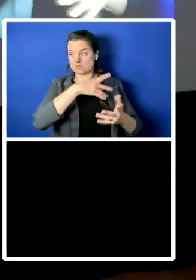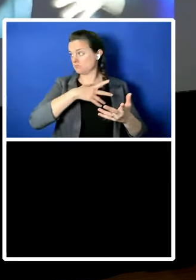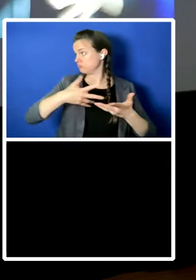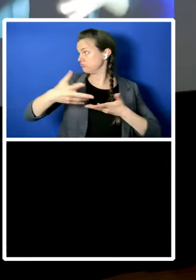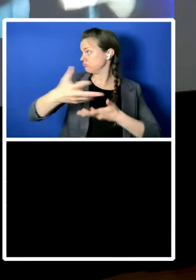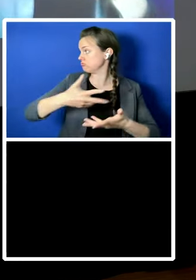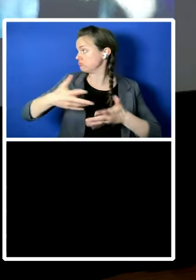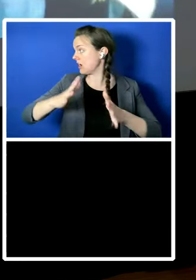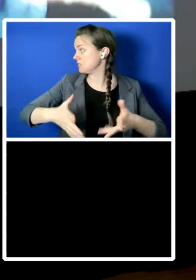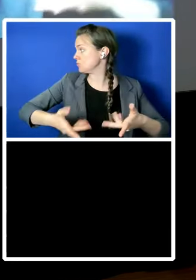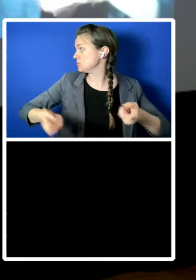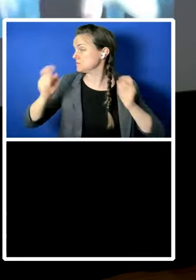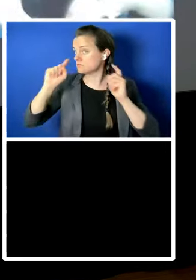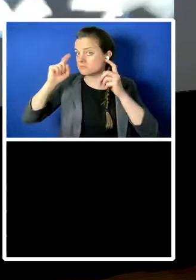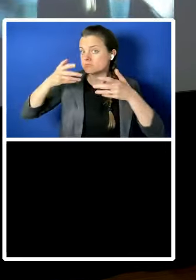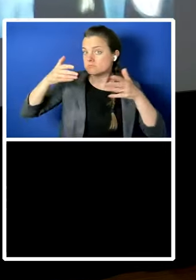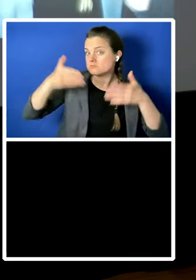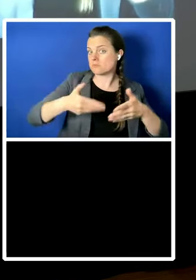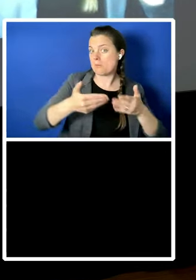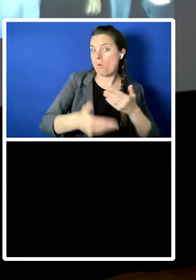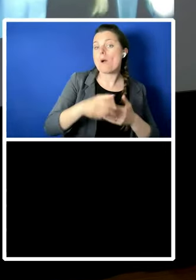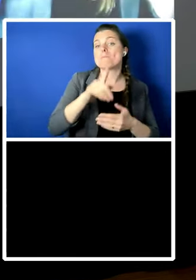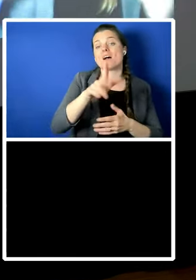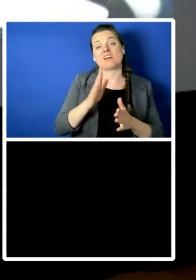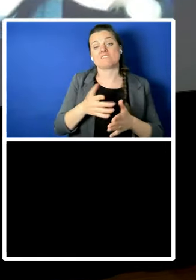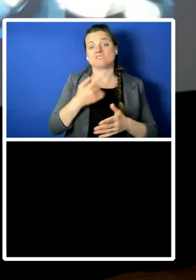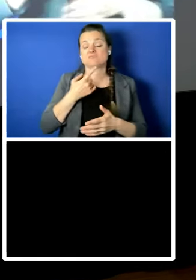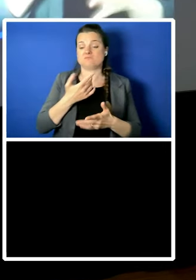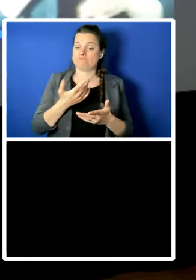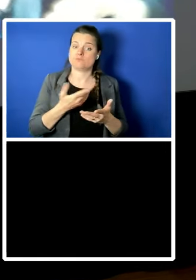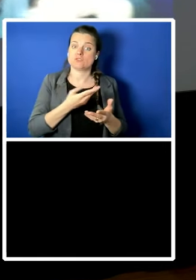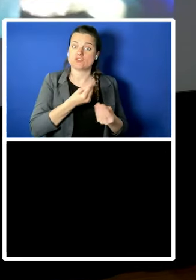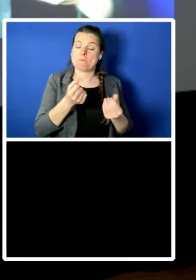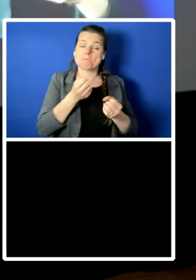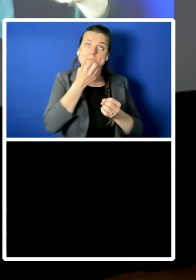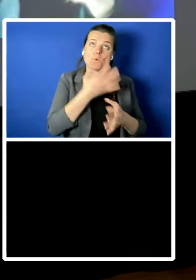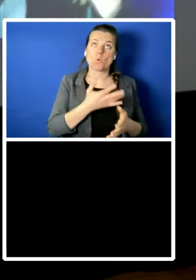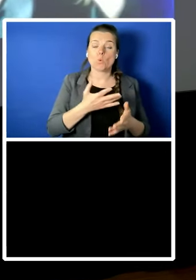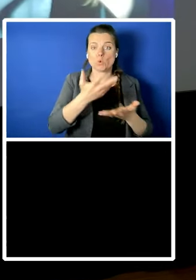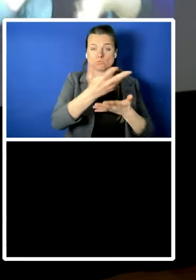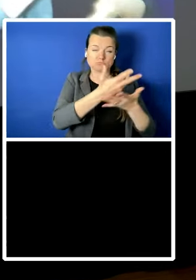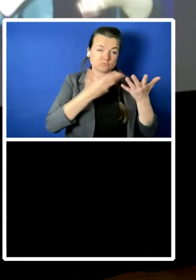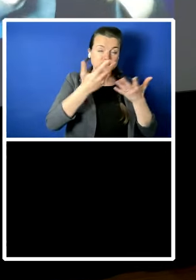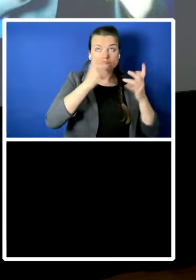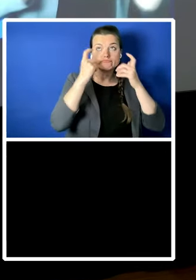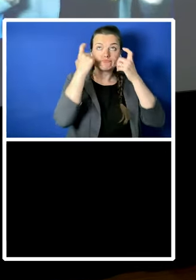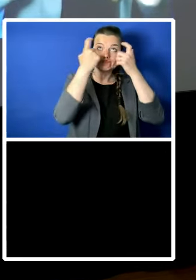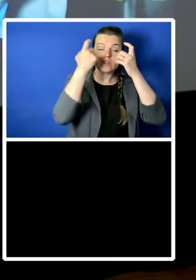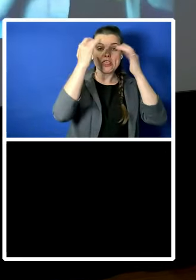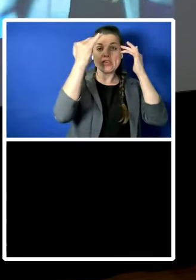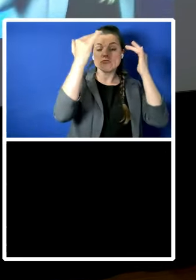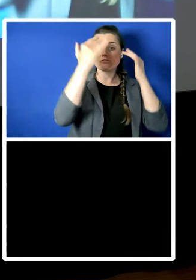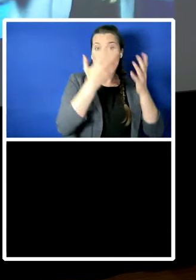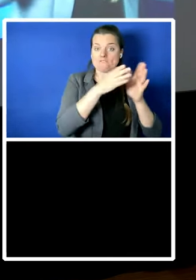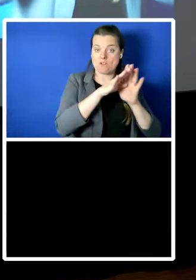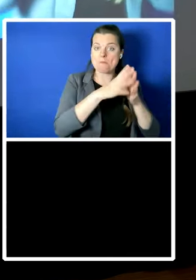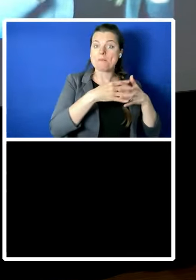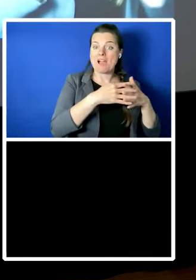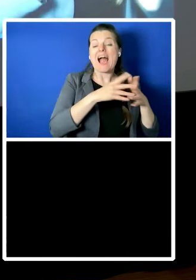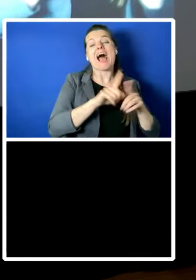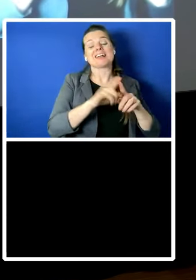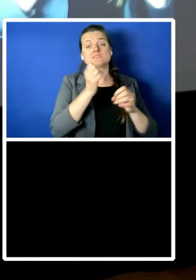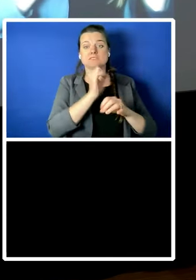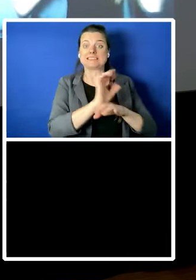is coming out of the united states and some wonderful cinema as well i think the staunchest defenders of human rights are